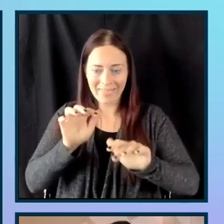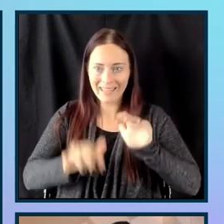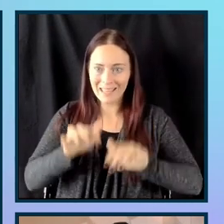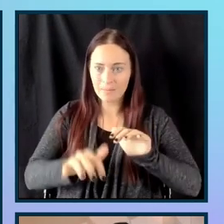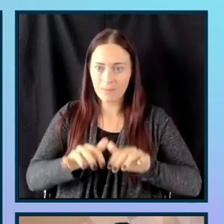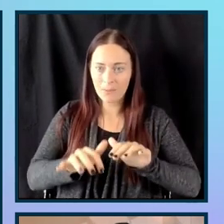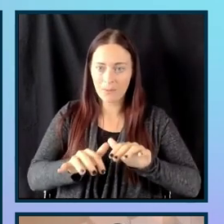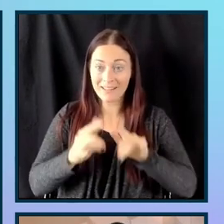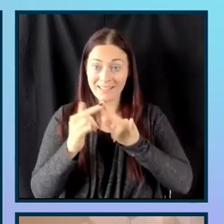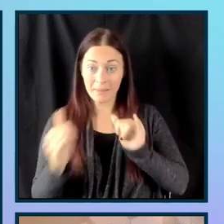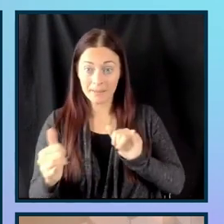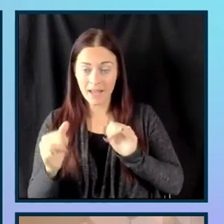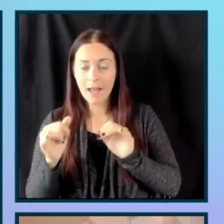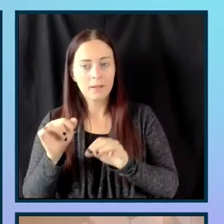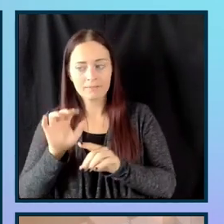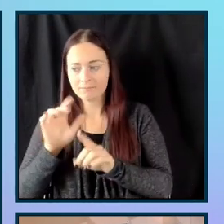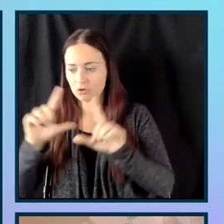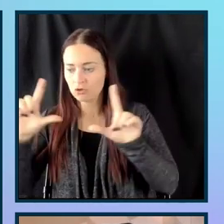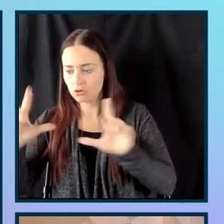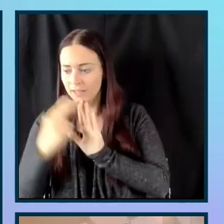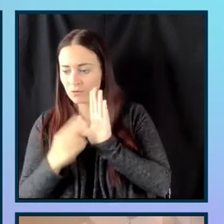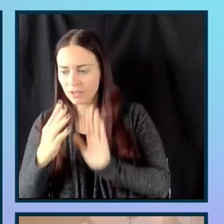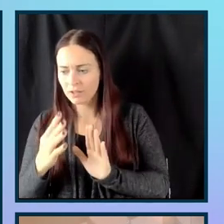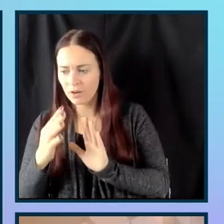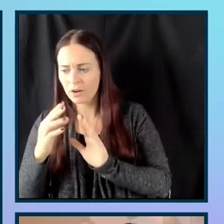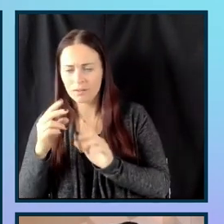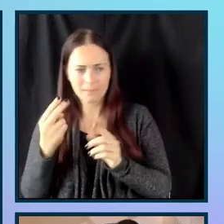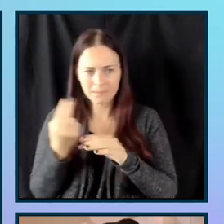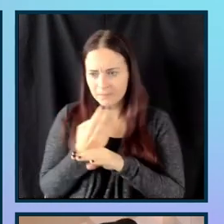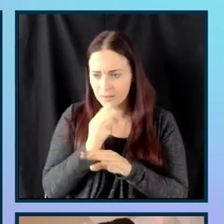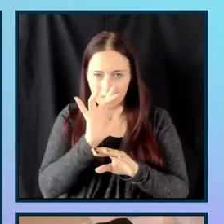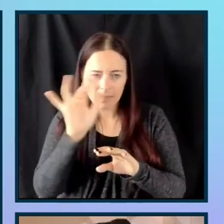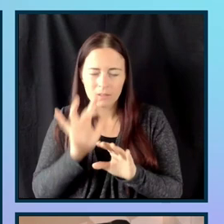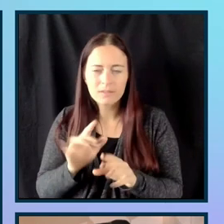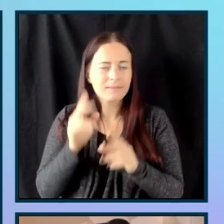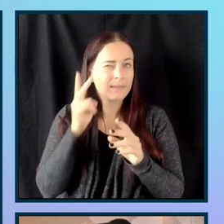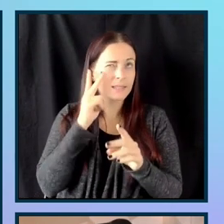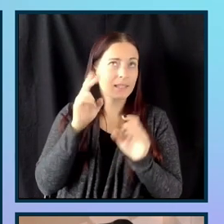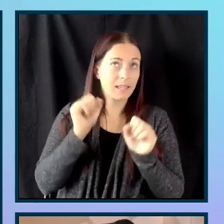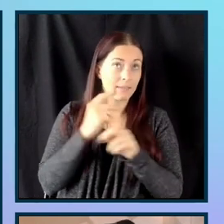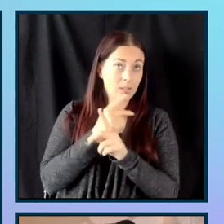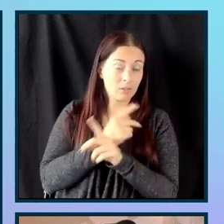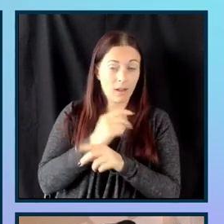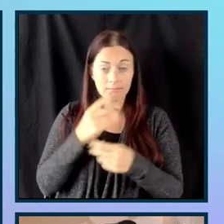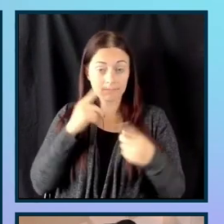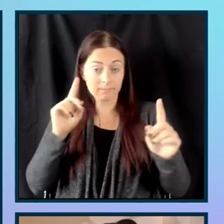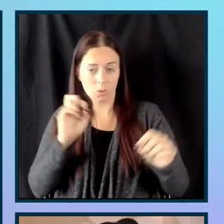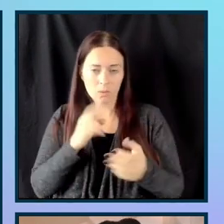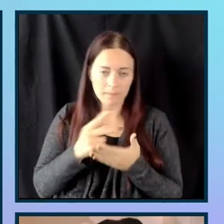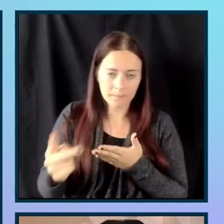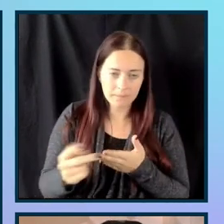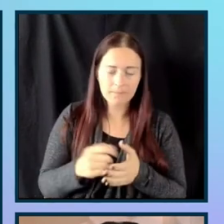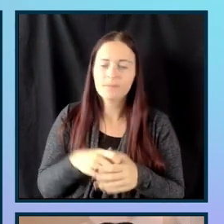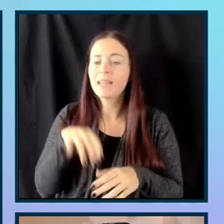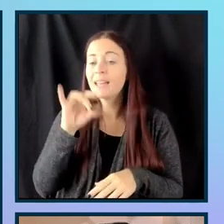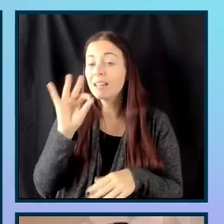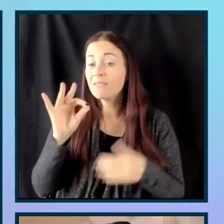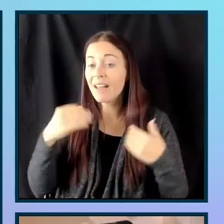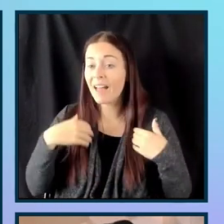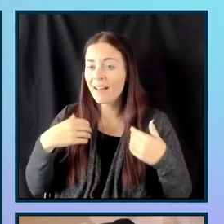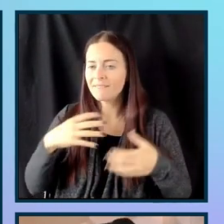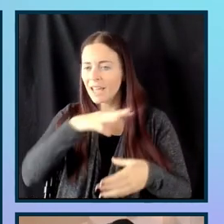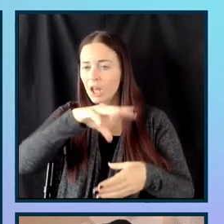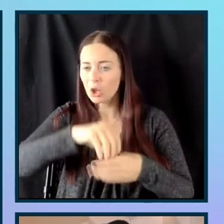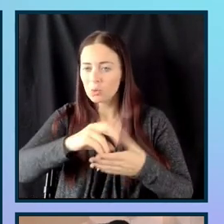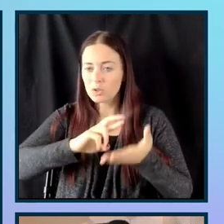try it out. I also recommend that even before you start designing for this, if you have inclusive research in place,